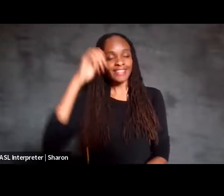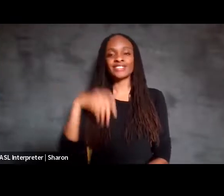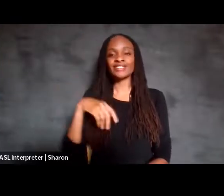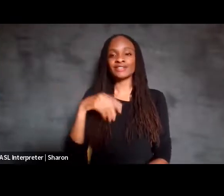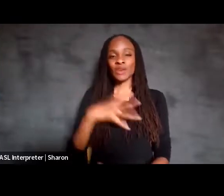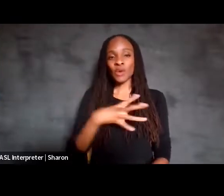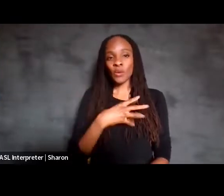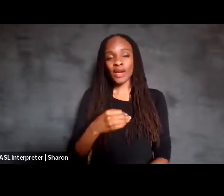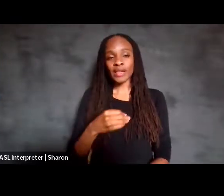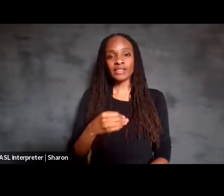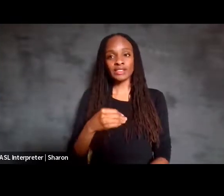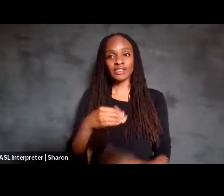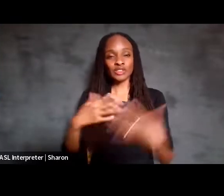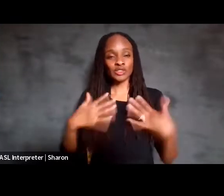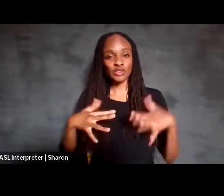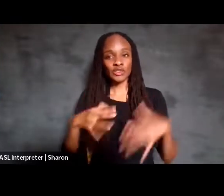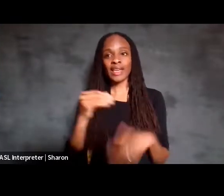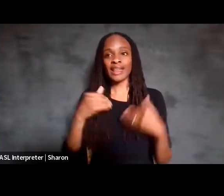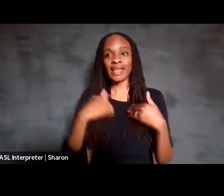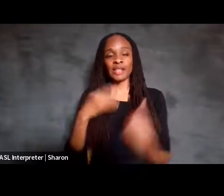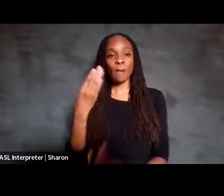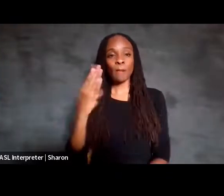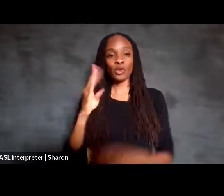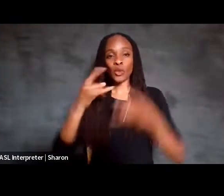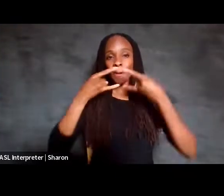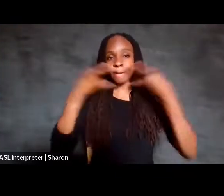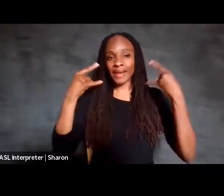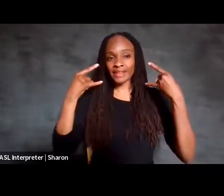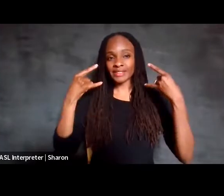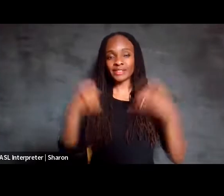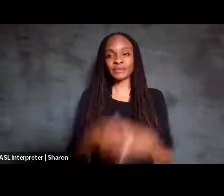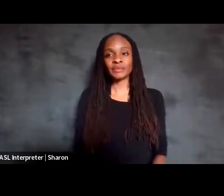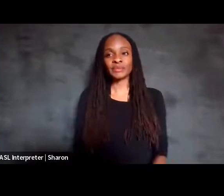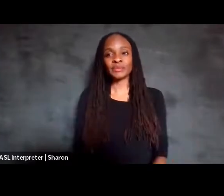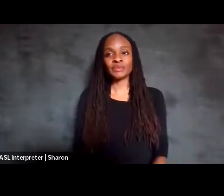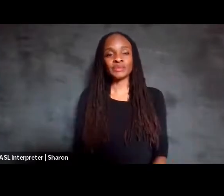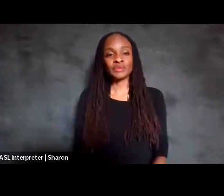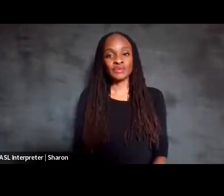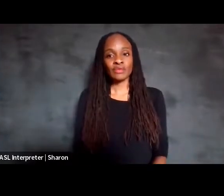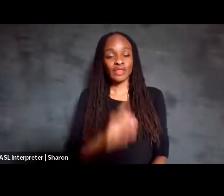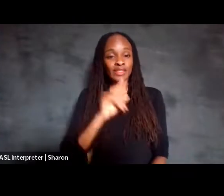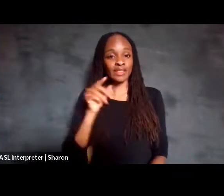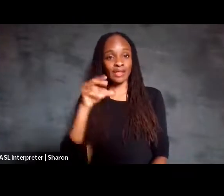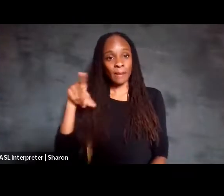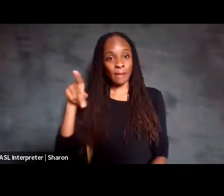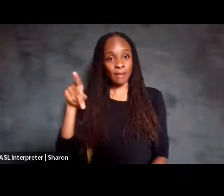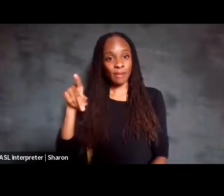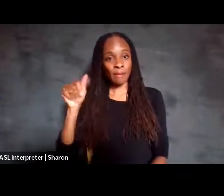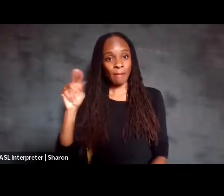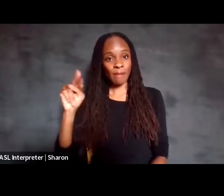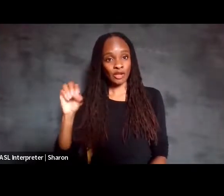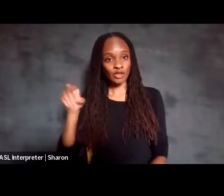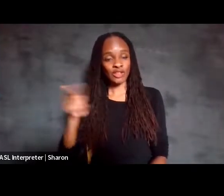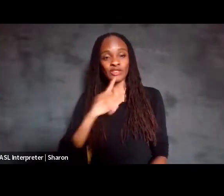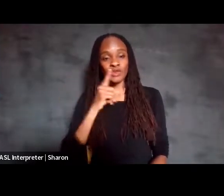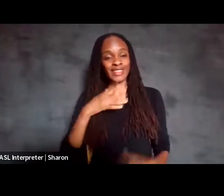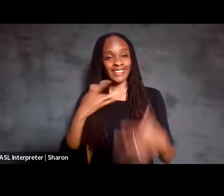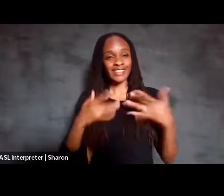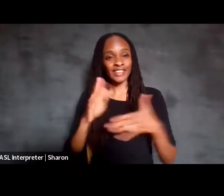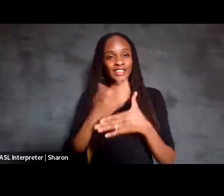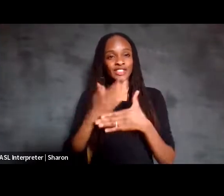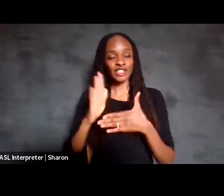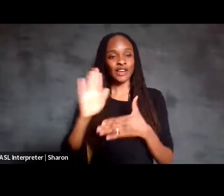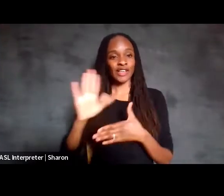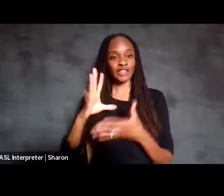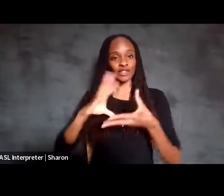and has a blue mask off. And he's very excited to share his story today with you